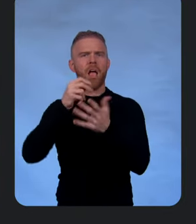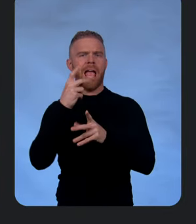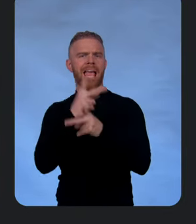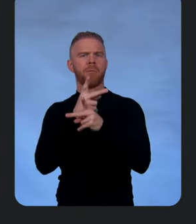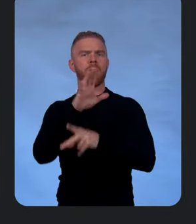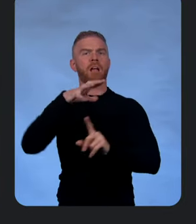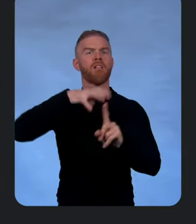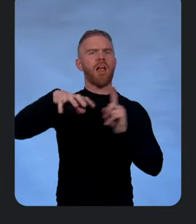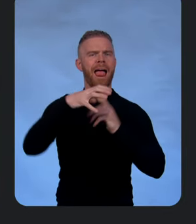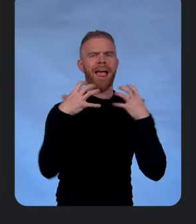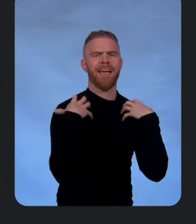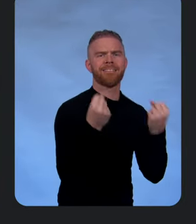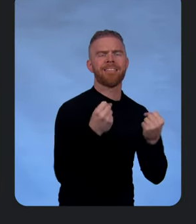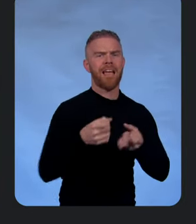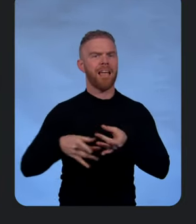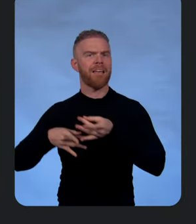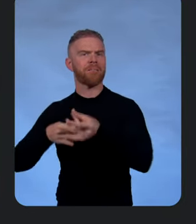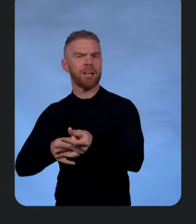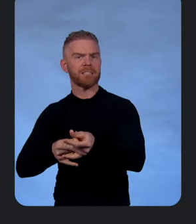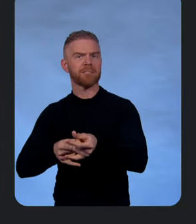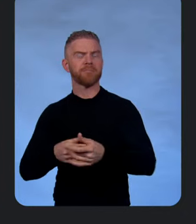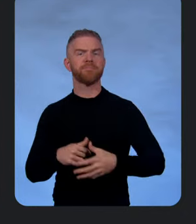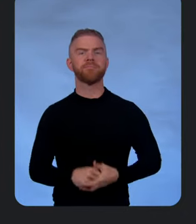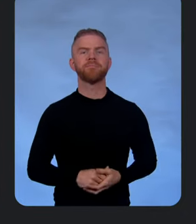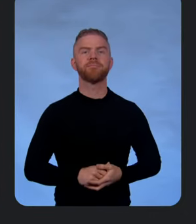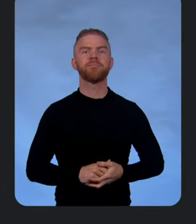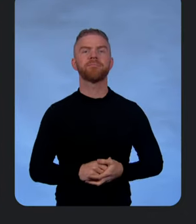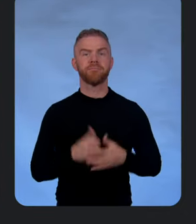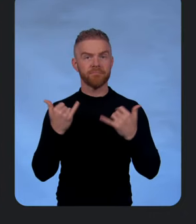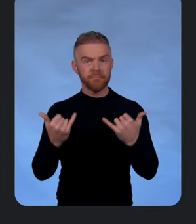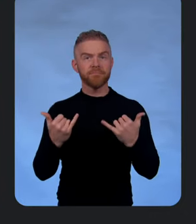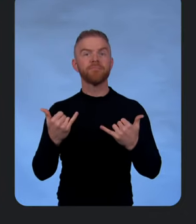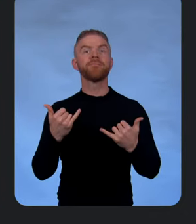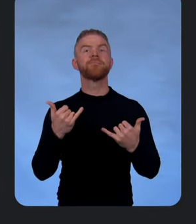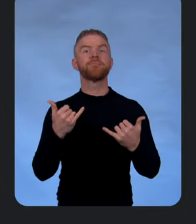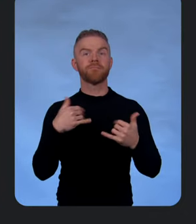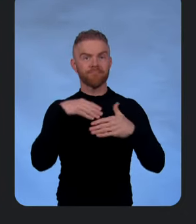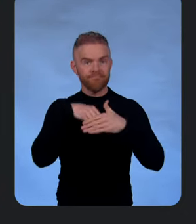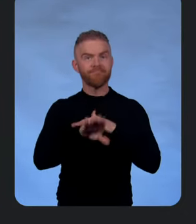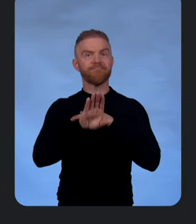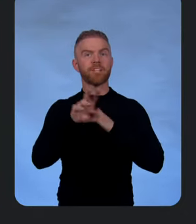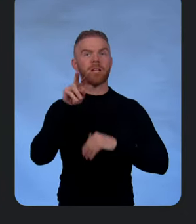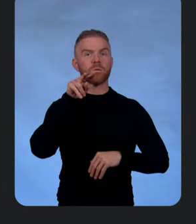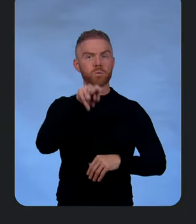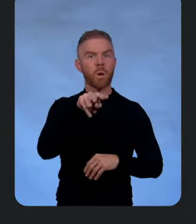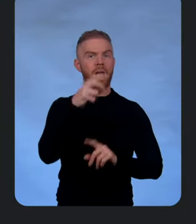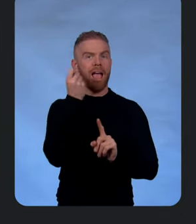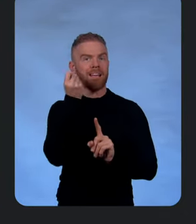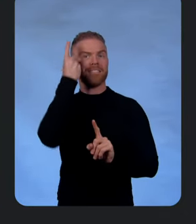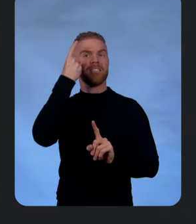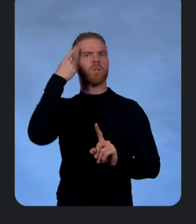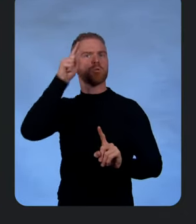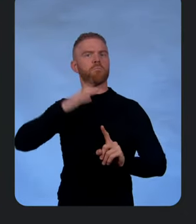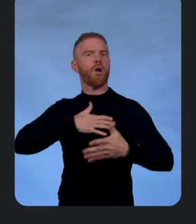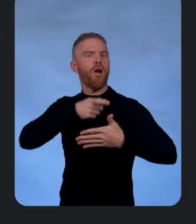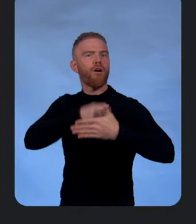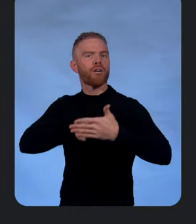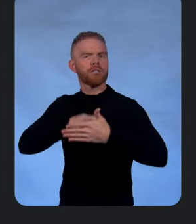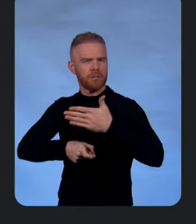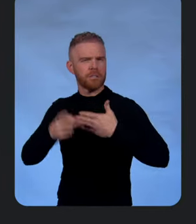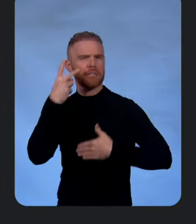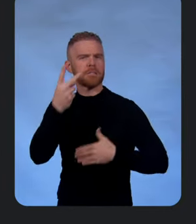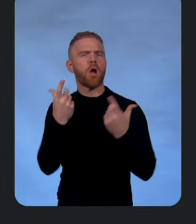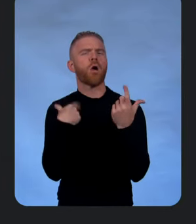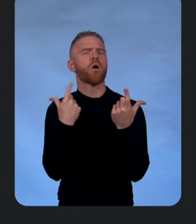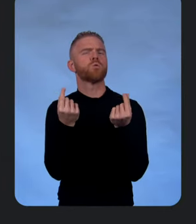optimized. Beautiful. Now, you can also go and view insights for my costs to see what I can do to help my monthly